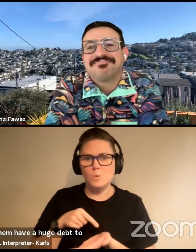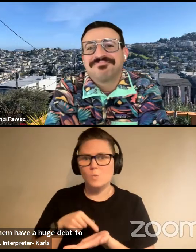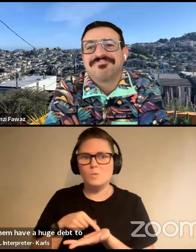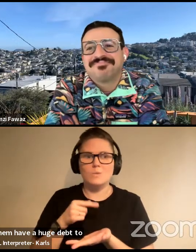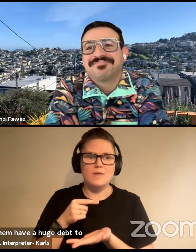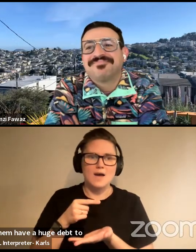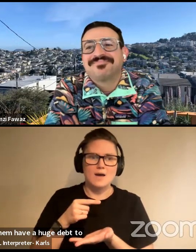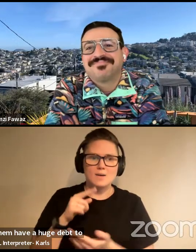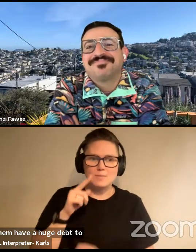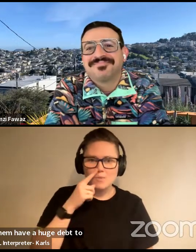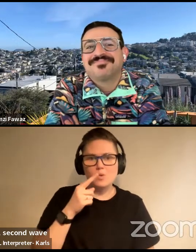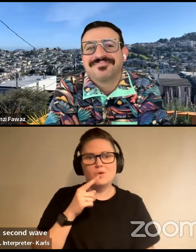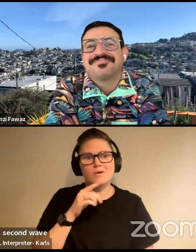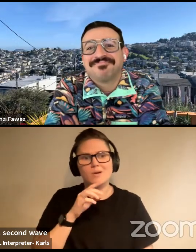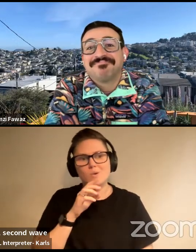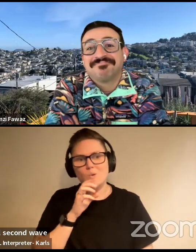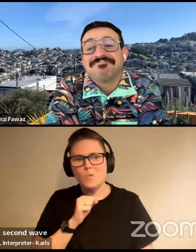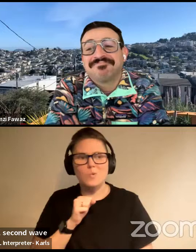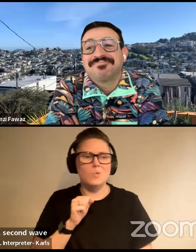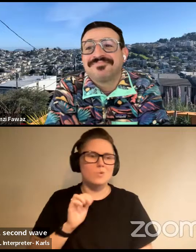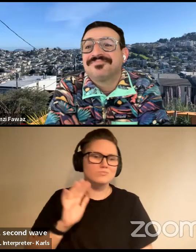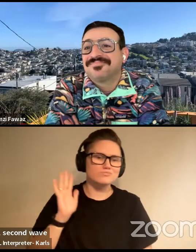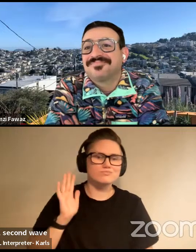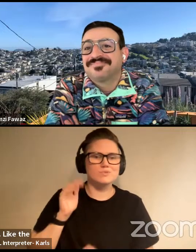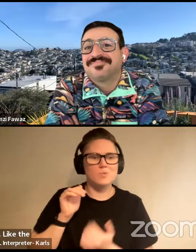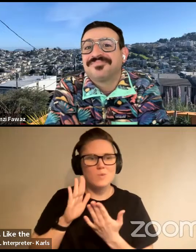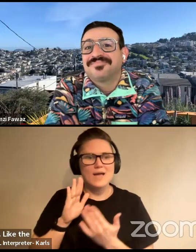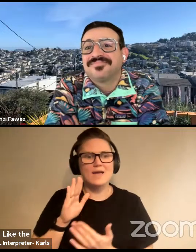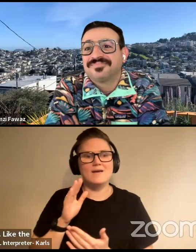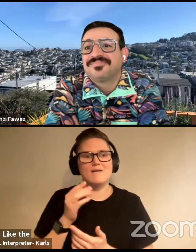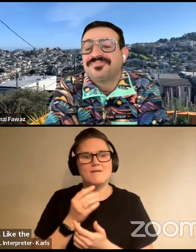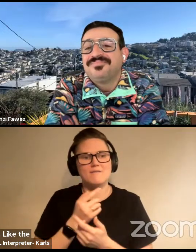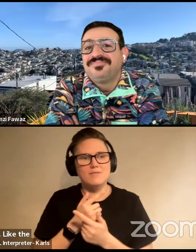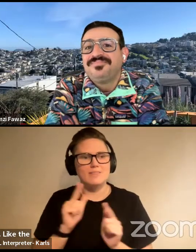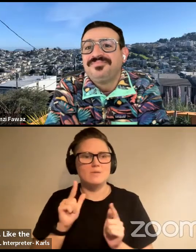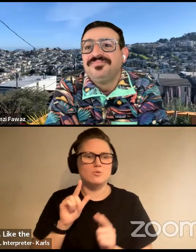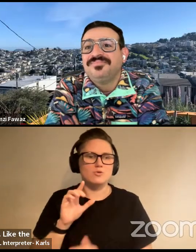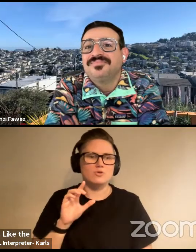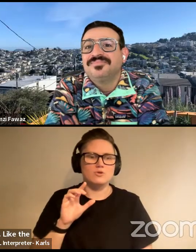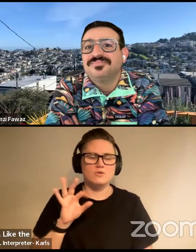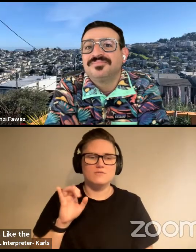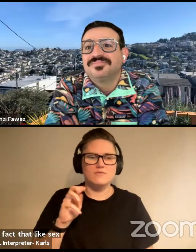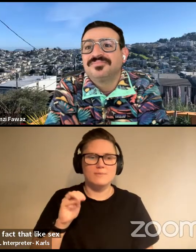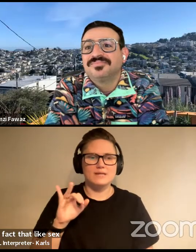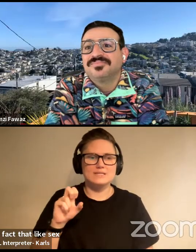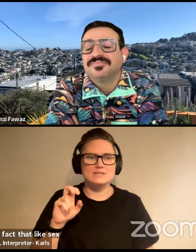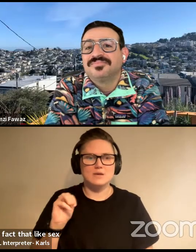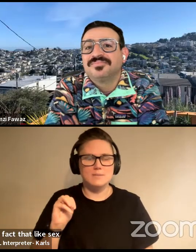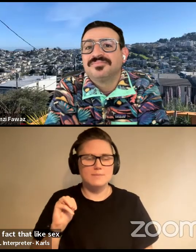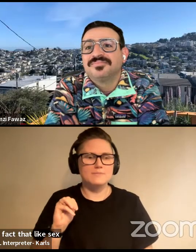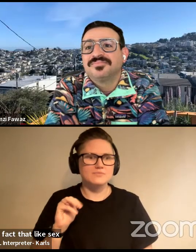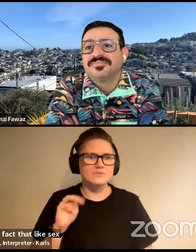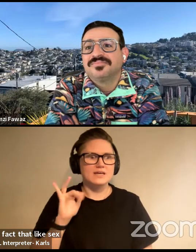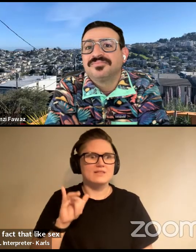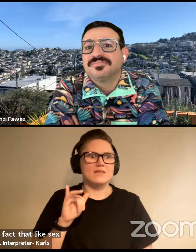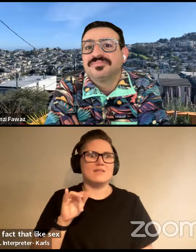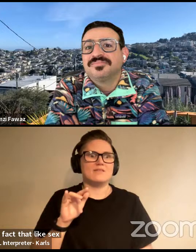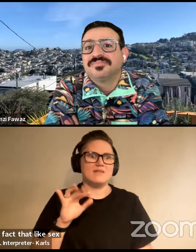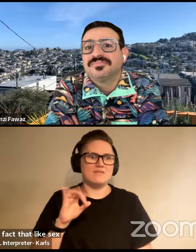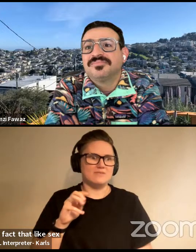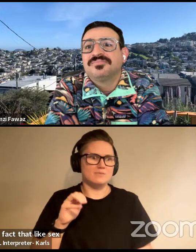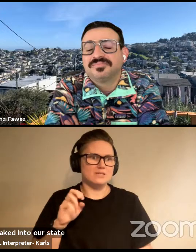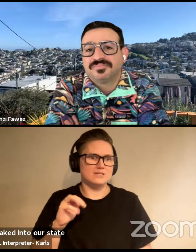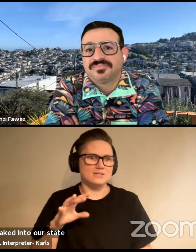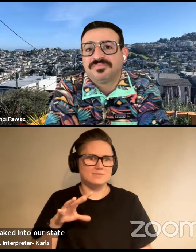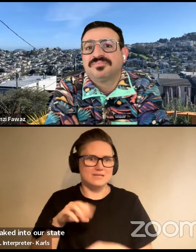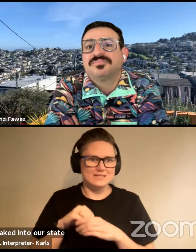wave liberal feminism. Like the fact that like sex classification policies are baked into our state architecture is because